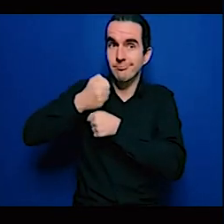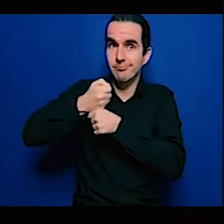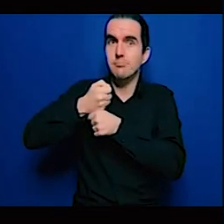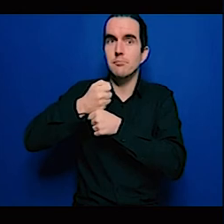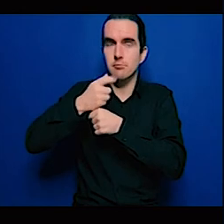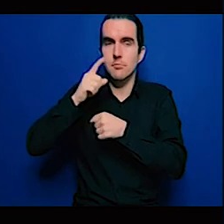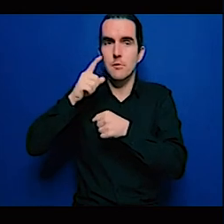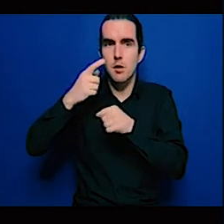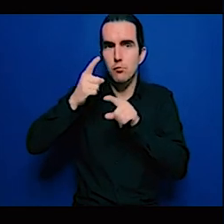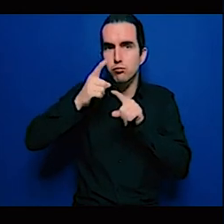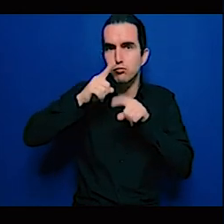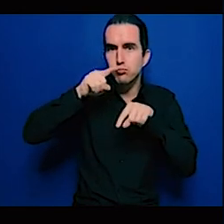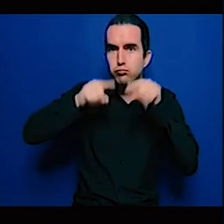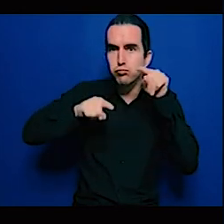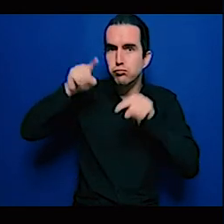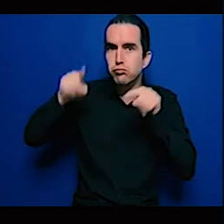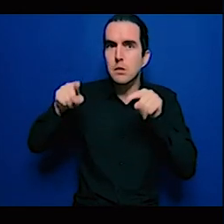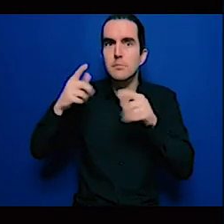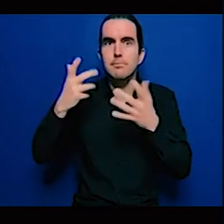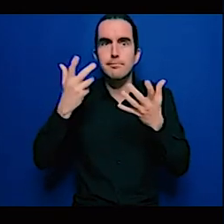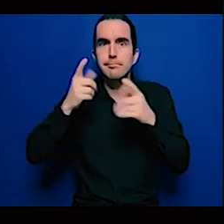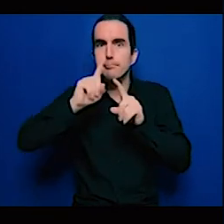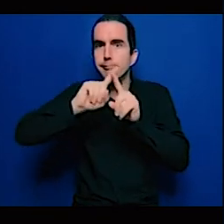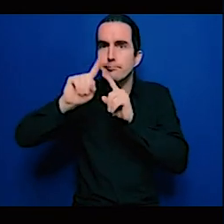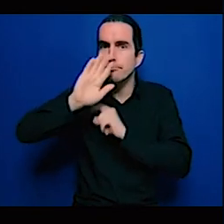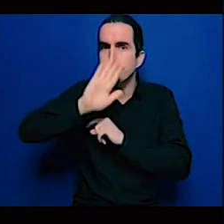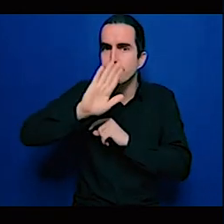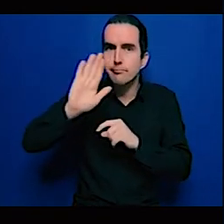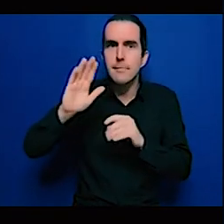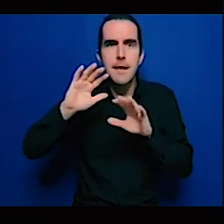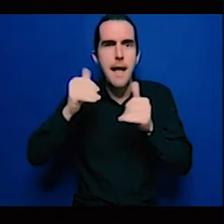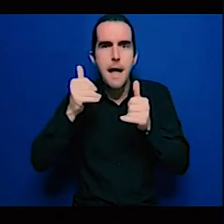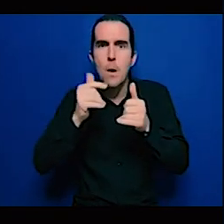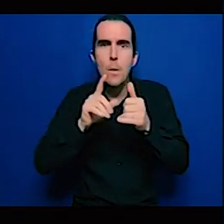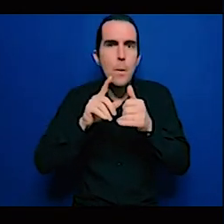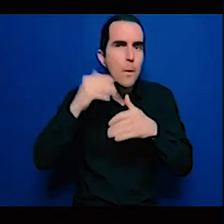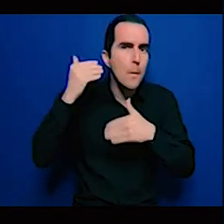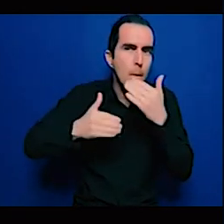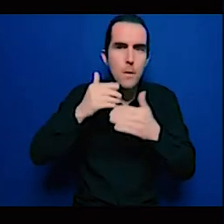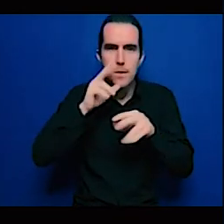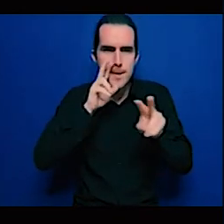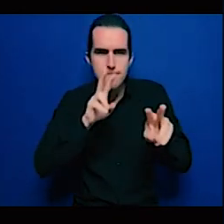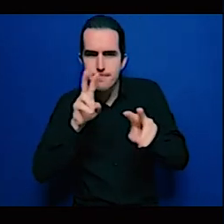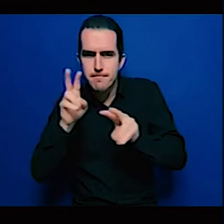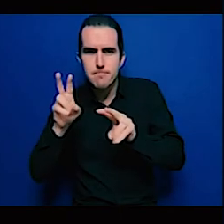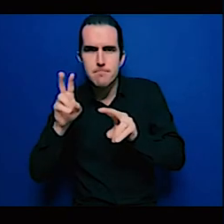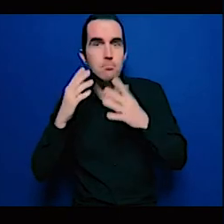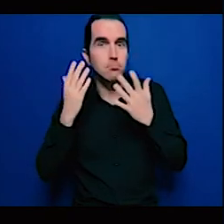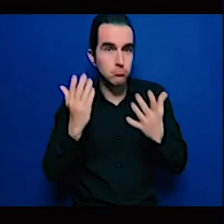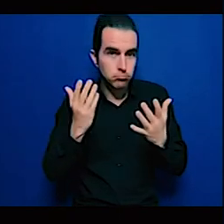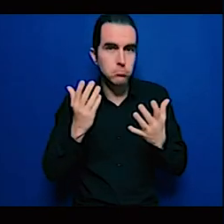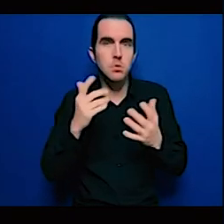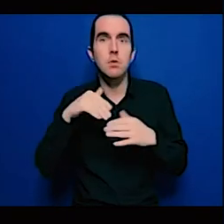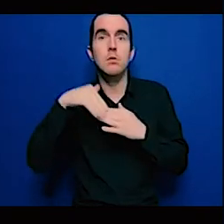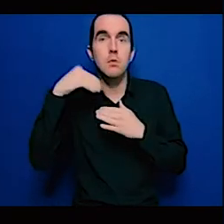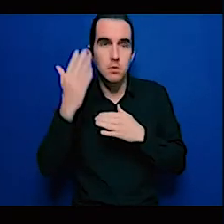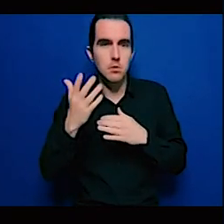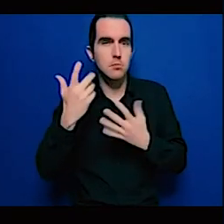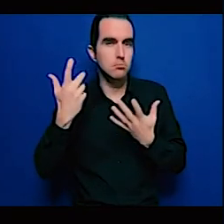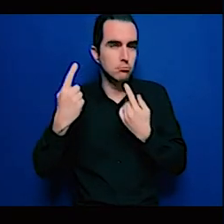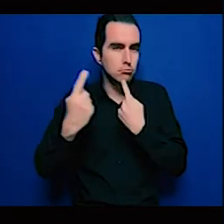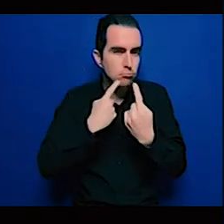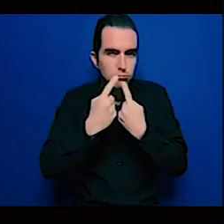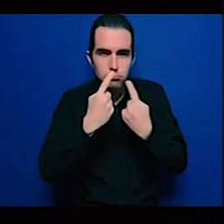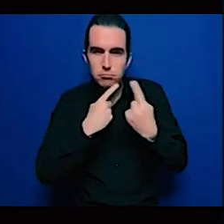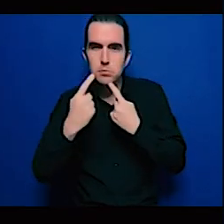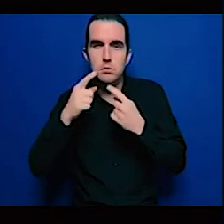suggests that setting up sovereign national funds especially with countries that have natural resources make